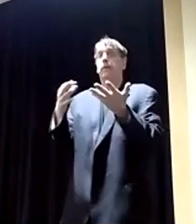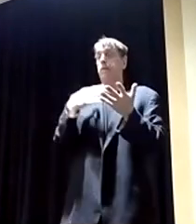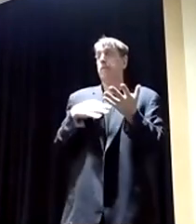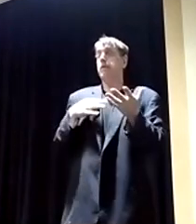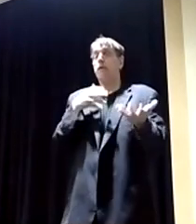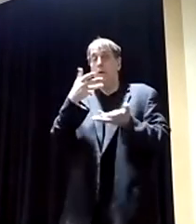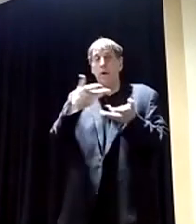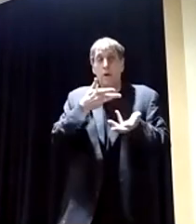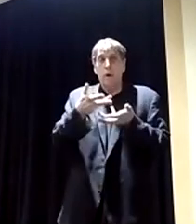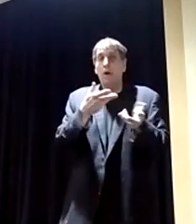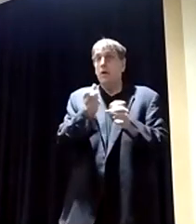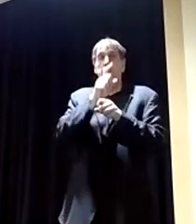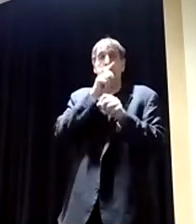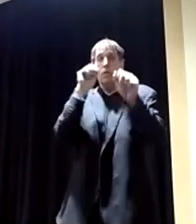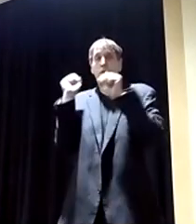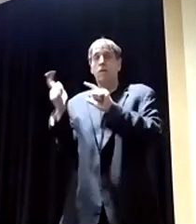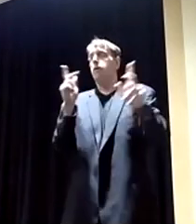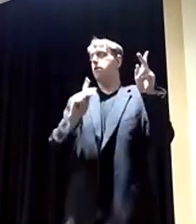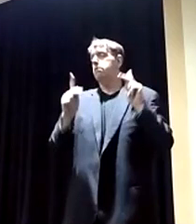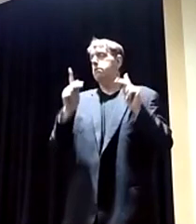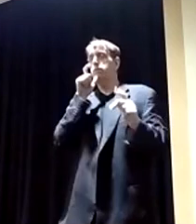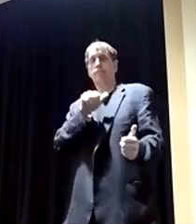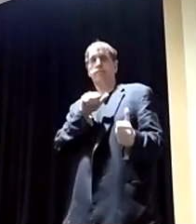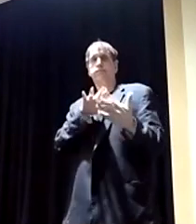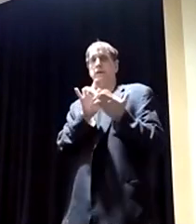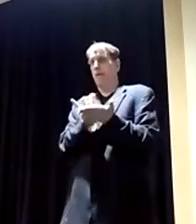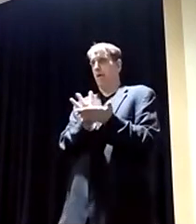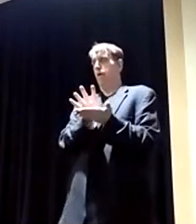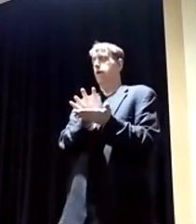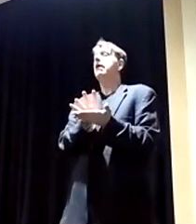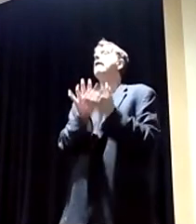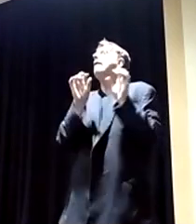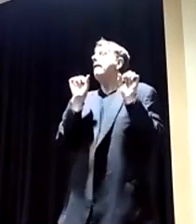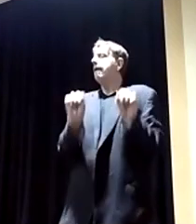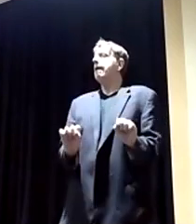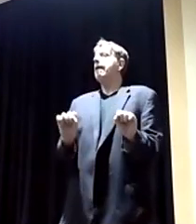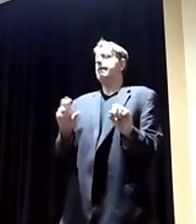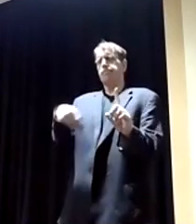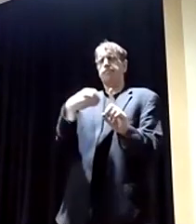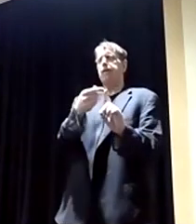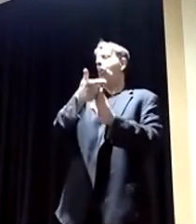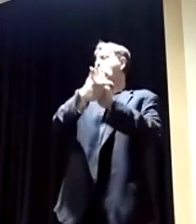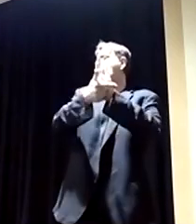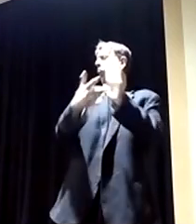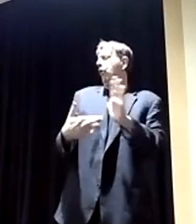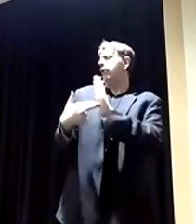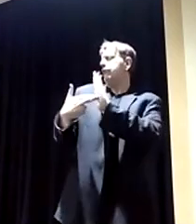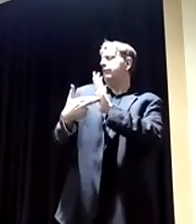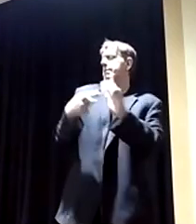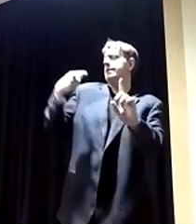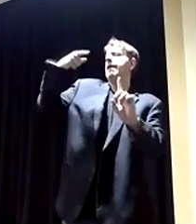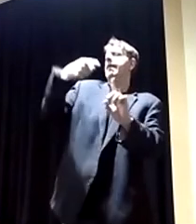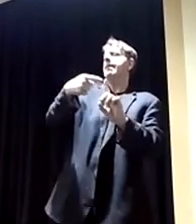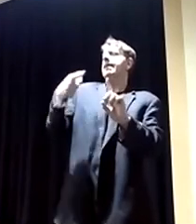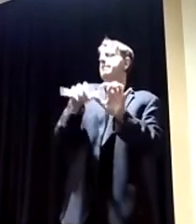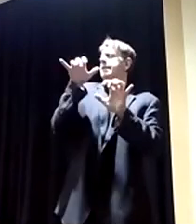make sure that every person who's possibly facing an eviction will actually have a lawyer so that people can stay in their homes. But we